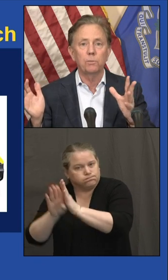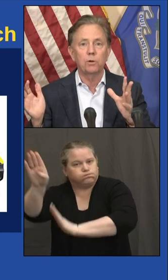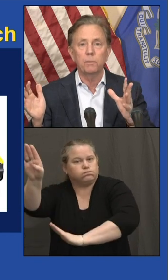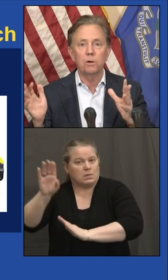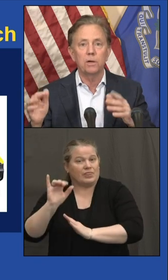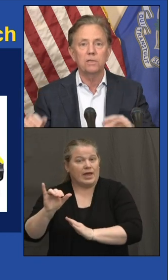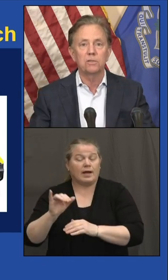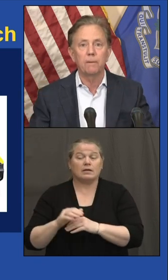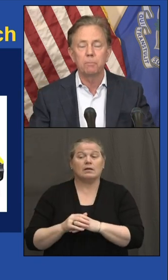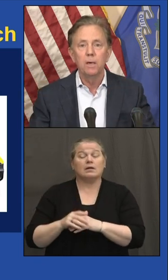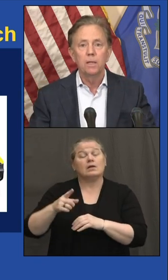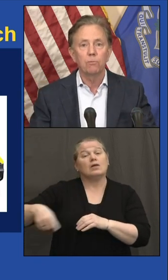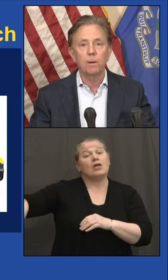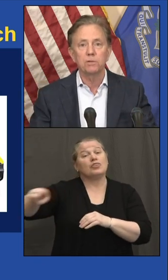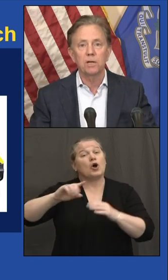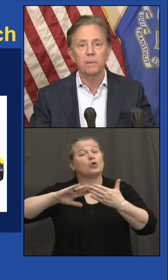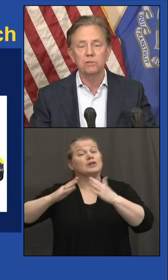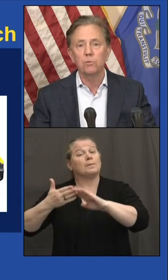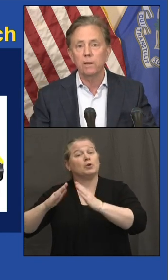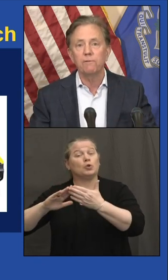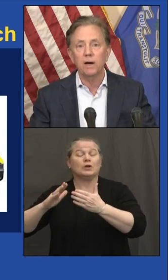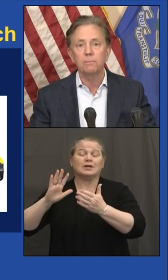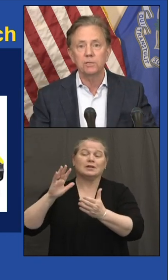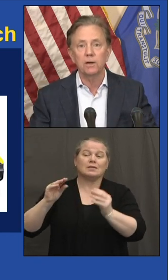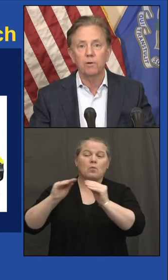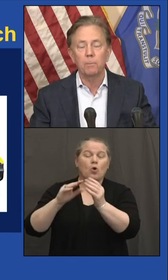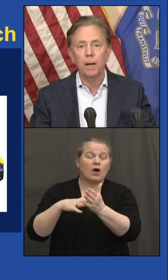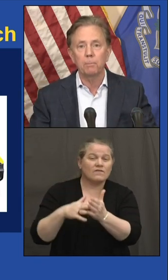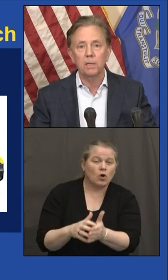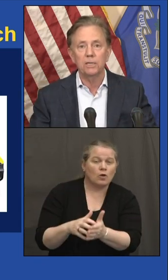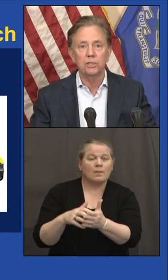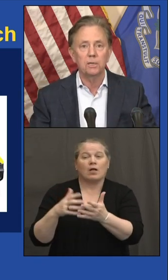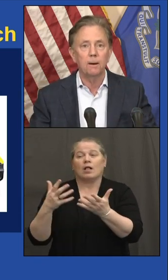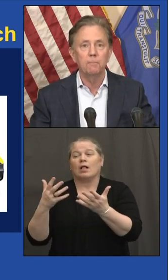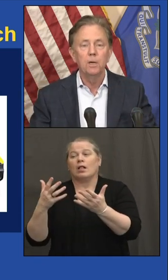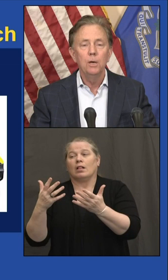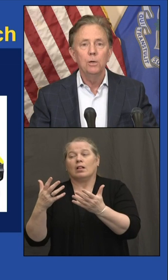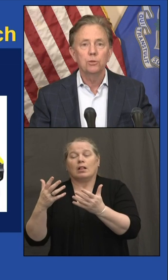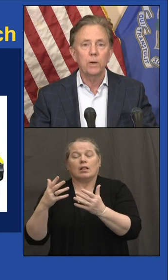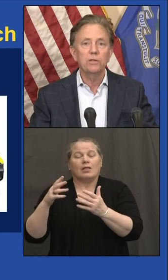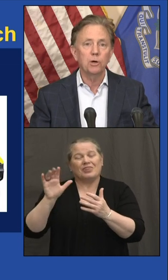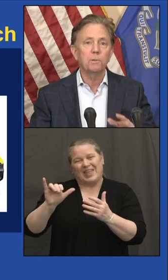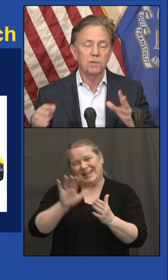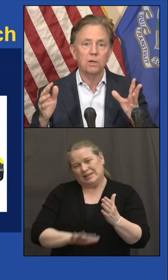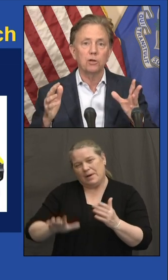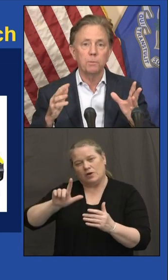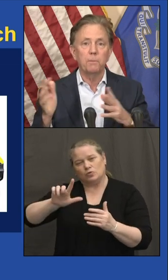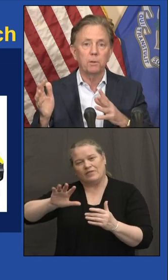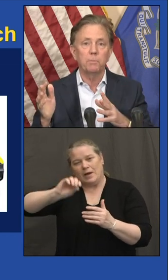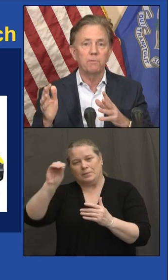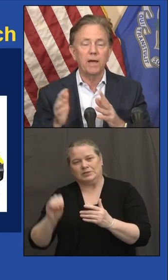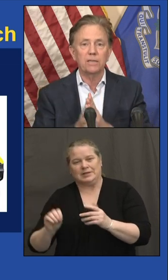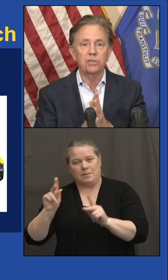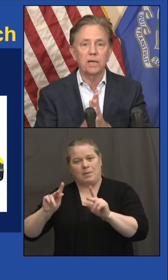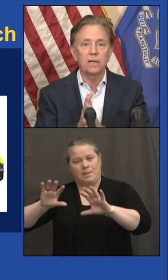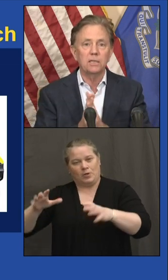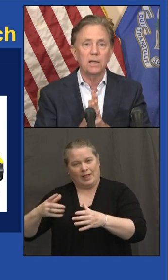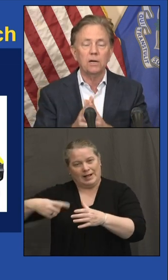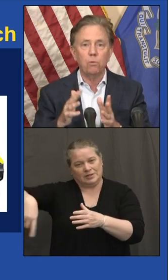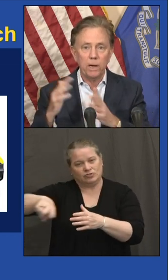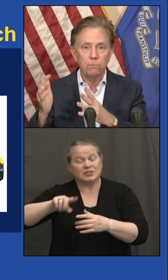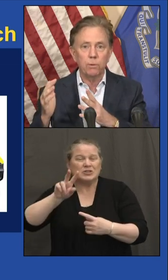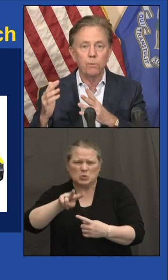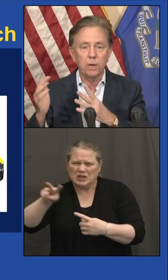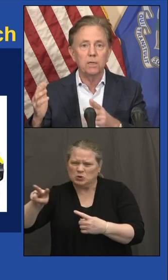vulnerable communities that represent about 25 percent of our population, 22 percent of those people have been vaccinated,